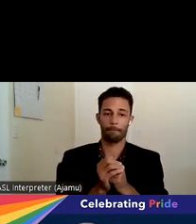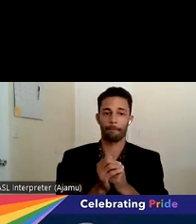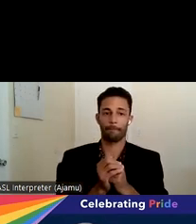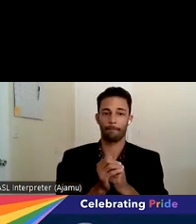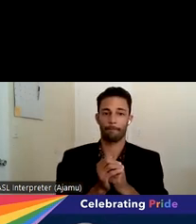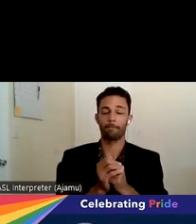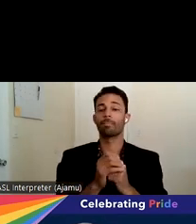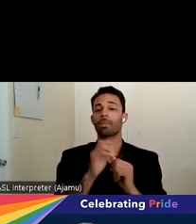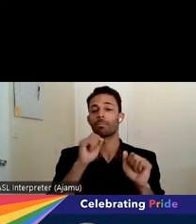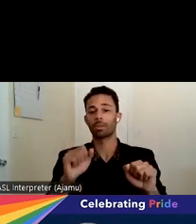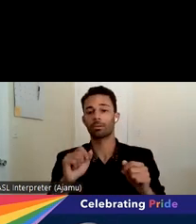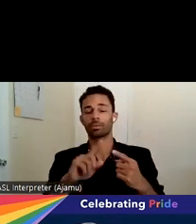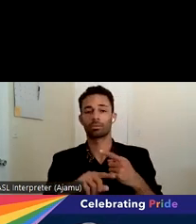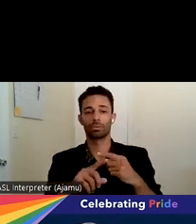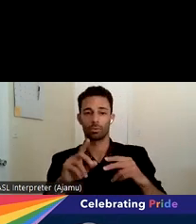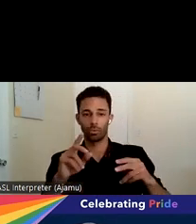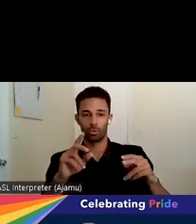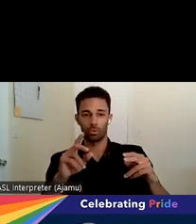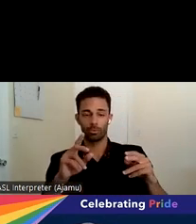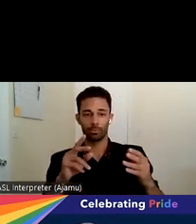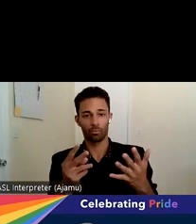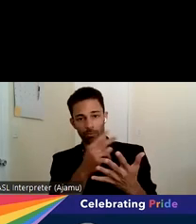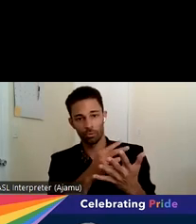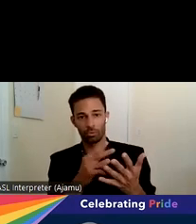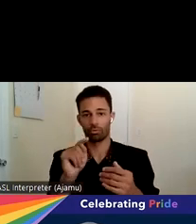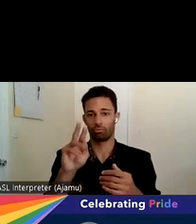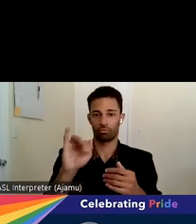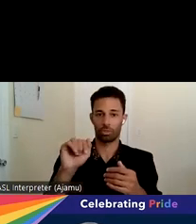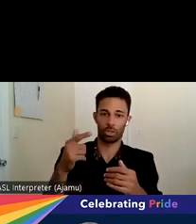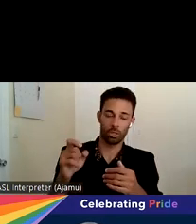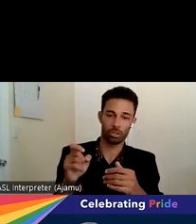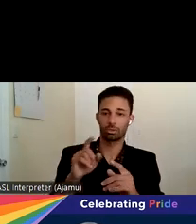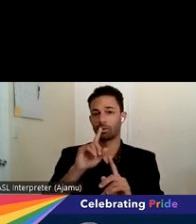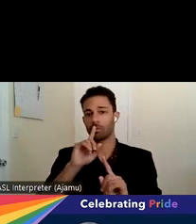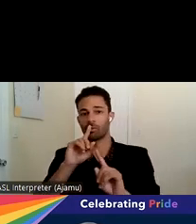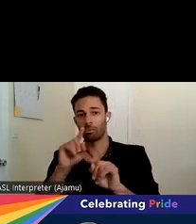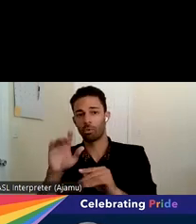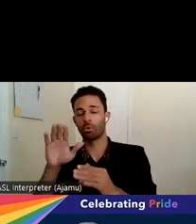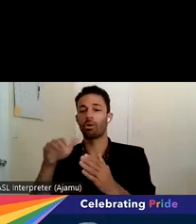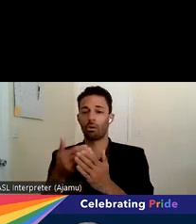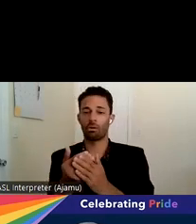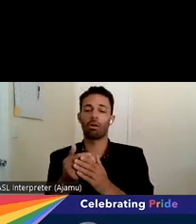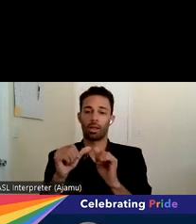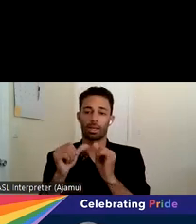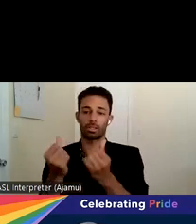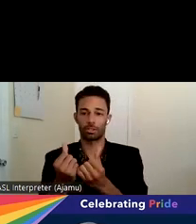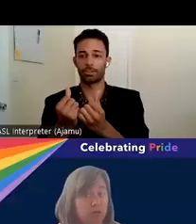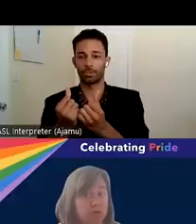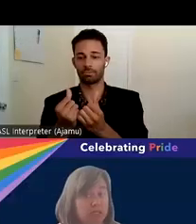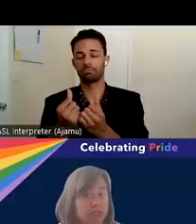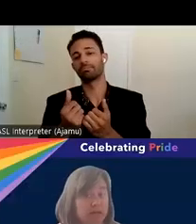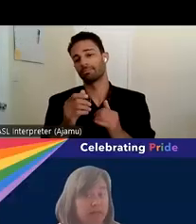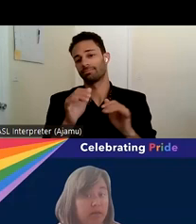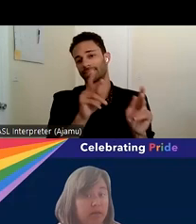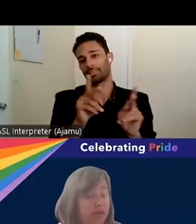being able to review triage and route reports to appropriate all of all agencies. So very much along the lines of the no wrong